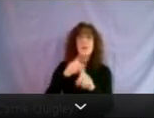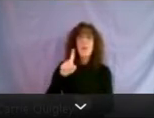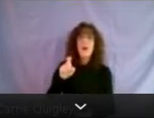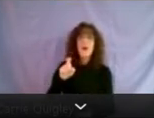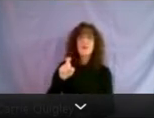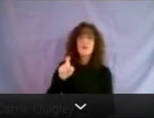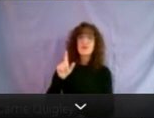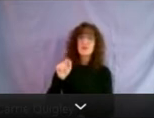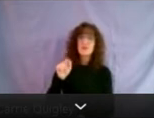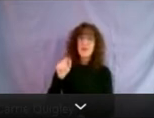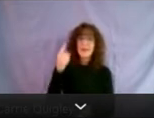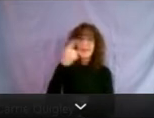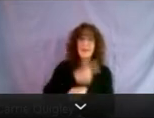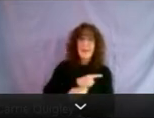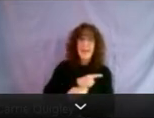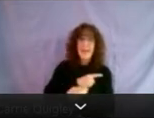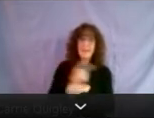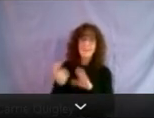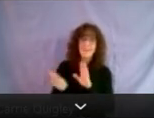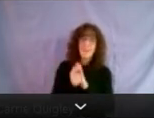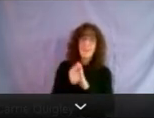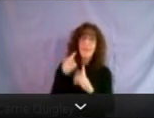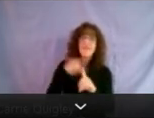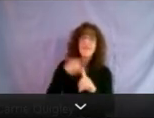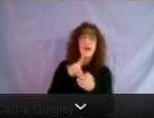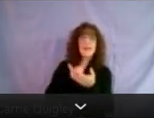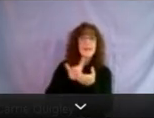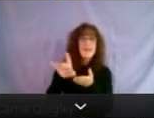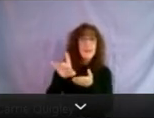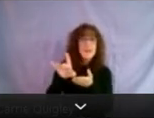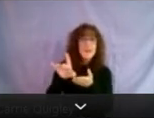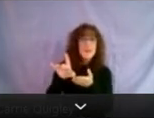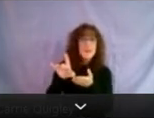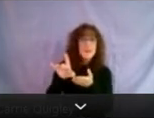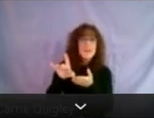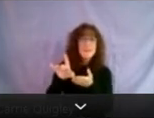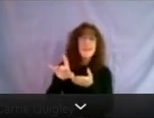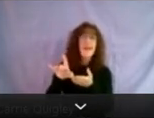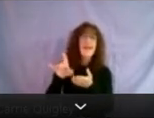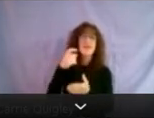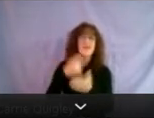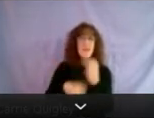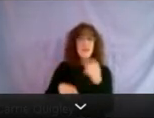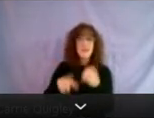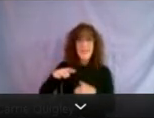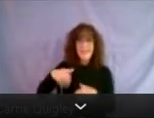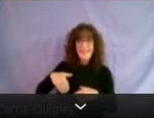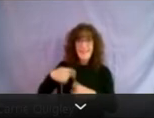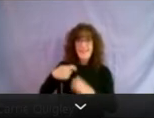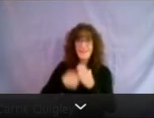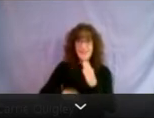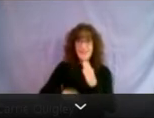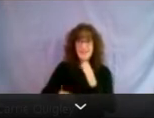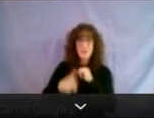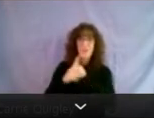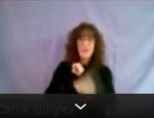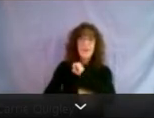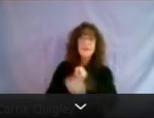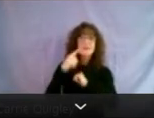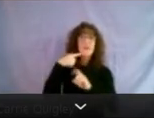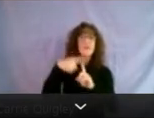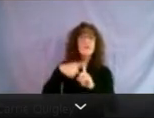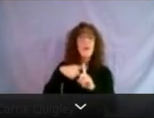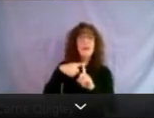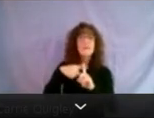moratorium on filing evictions, uh, and imposing late fees or penalty charges, for the rent,